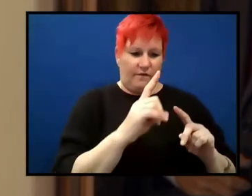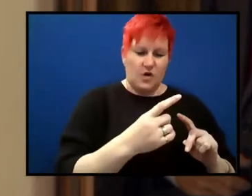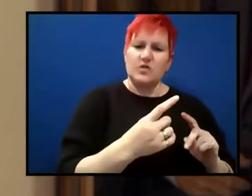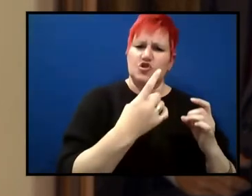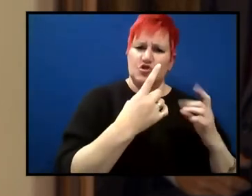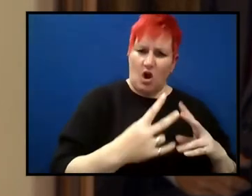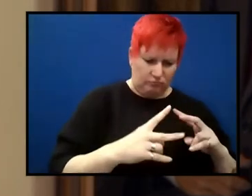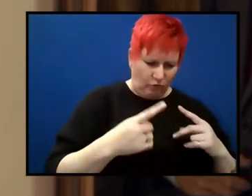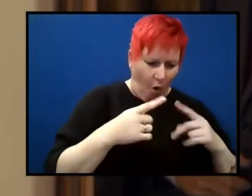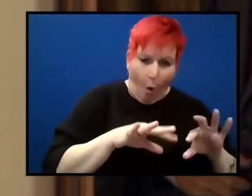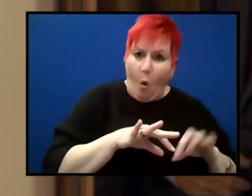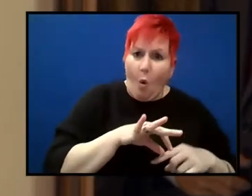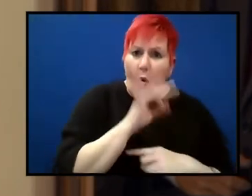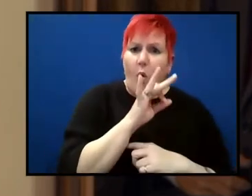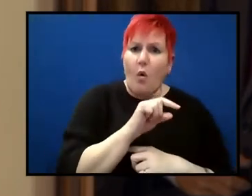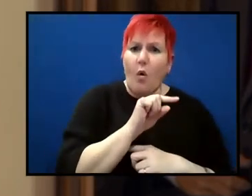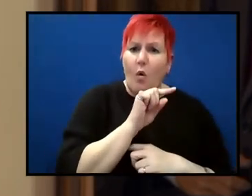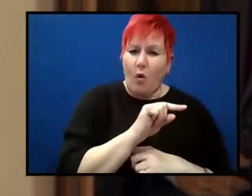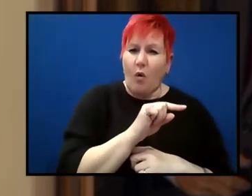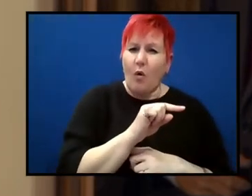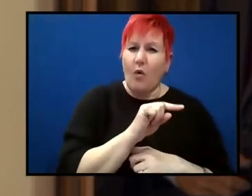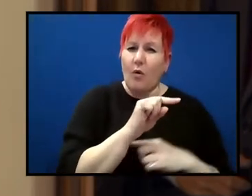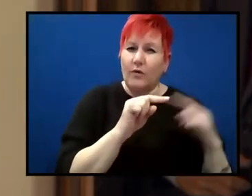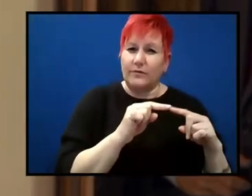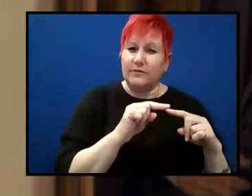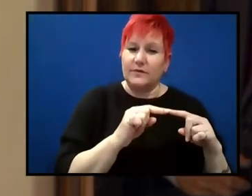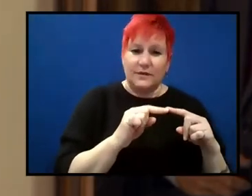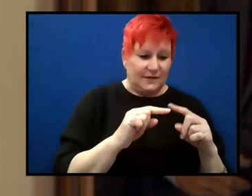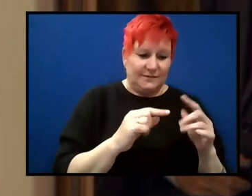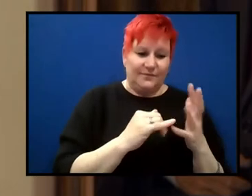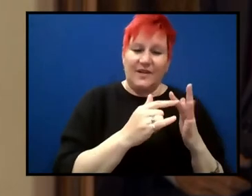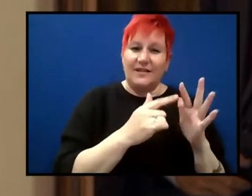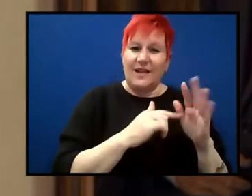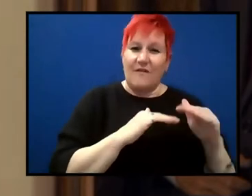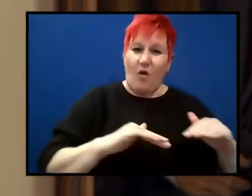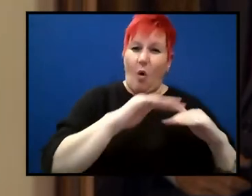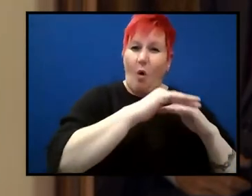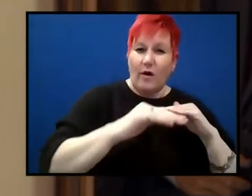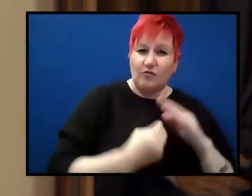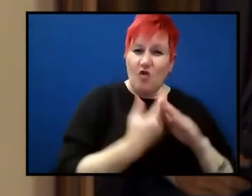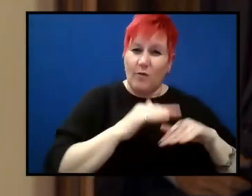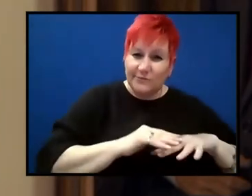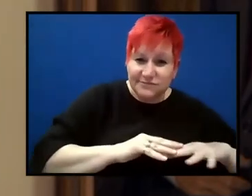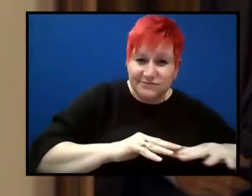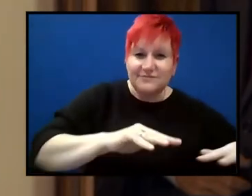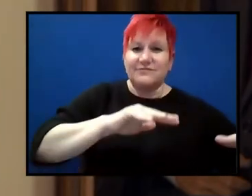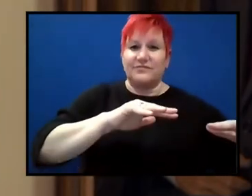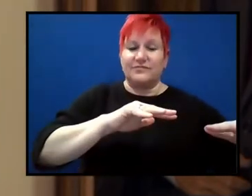discoveries that, um, Andy mentioned about the seafloor spreading, but we didn't do any of that in, in part three geology.